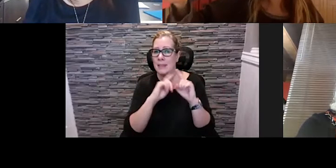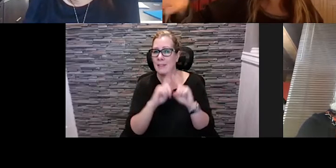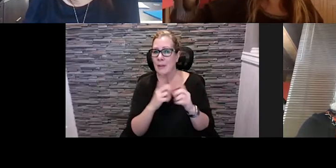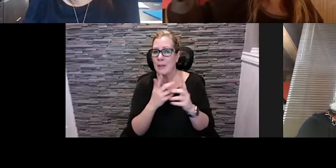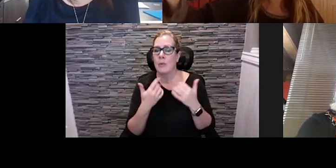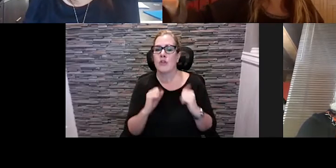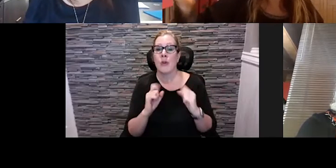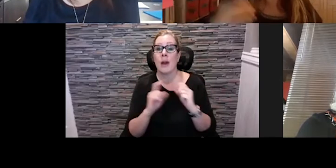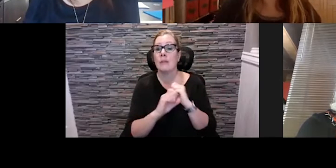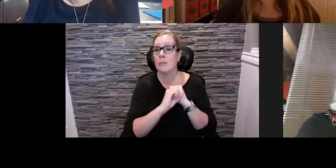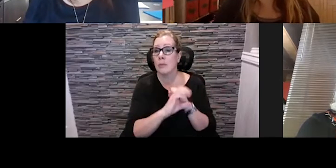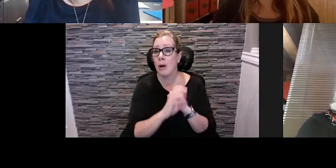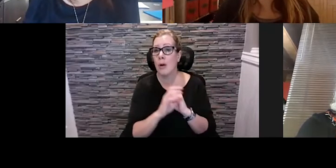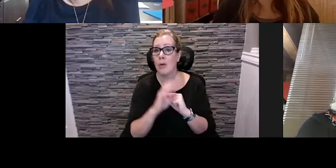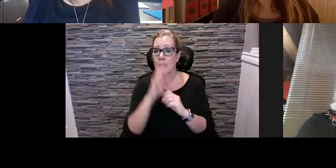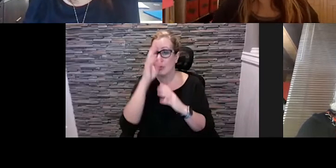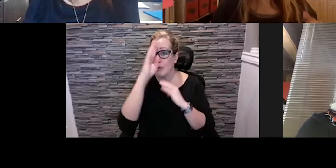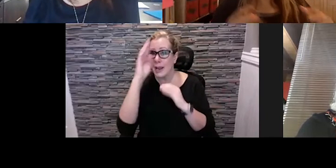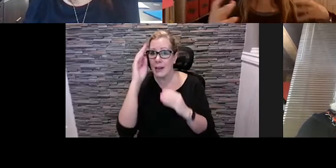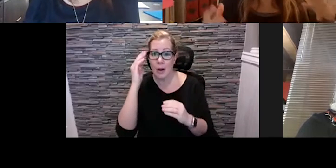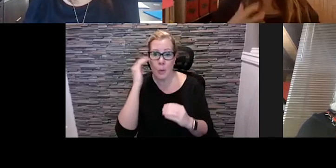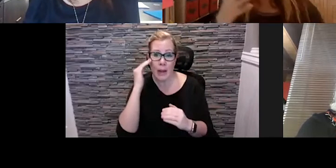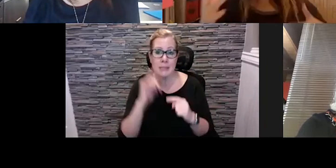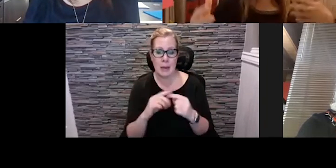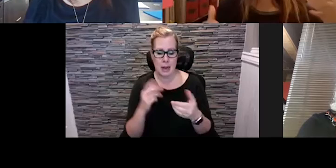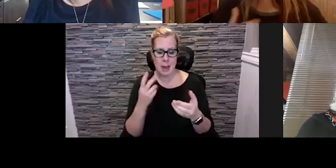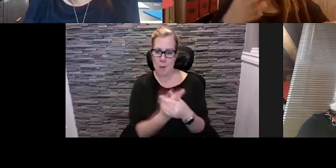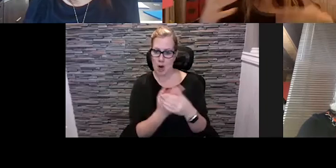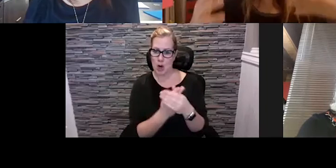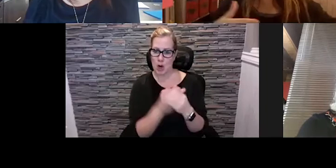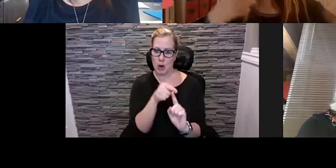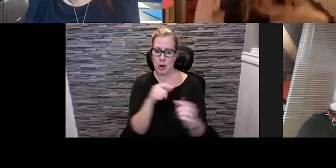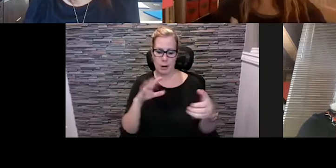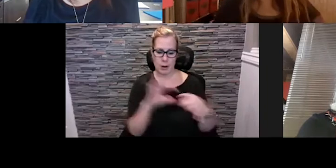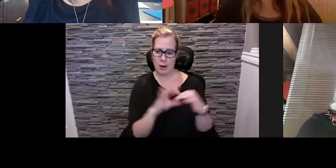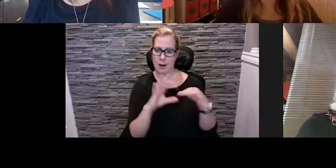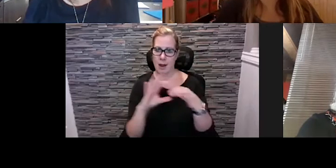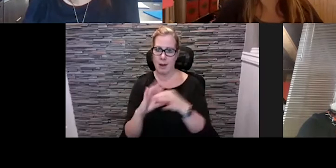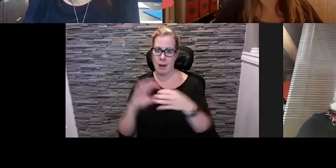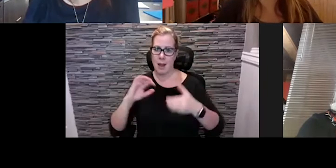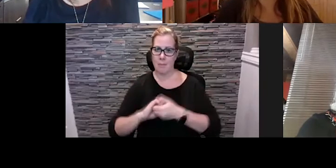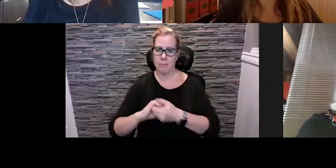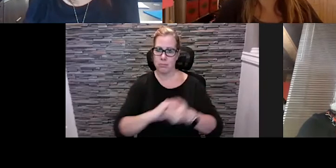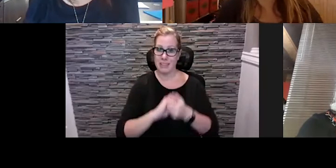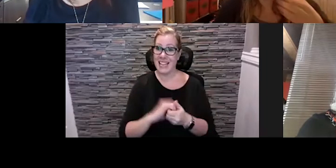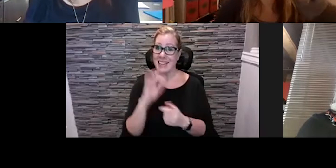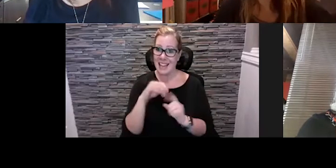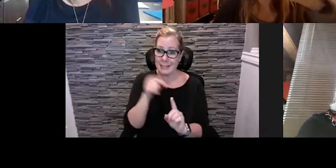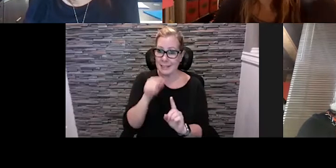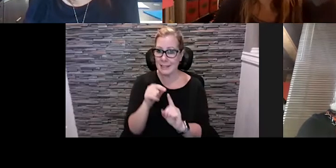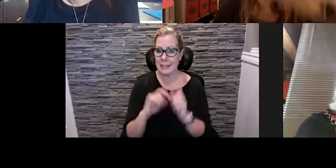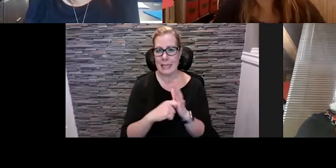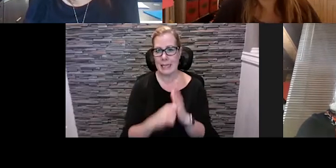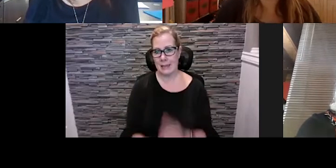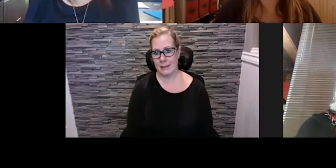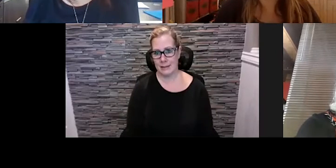promote them and create awareness through our website but but that's the the connecting and the bridging piece is also what we want to do and I